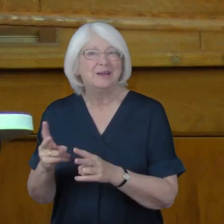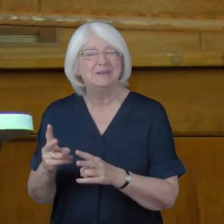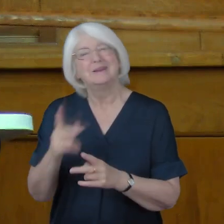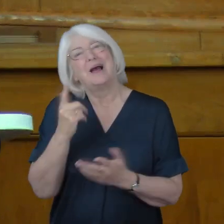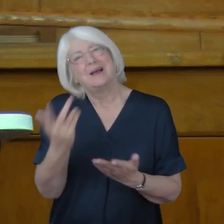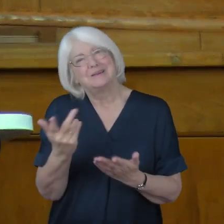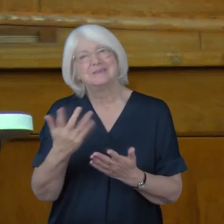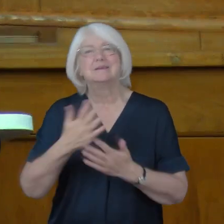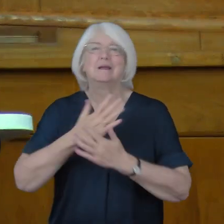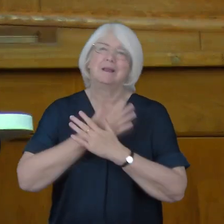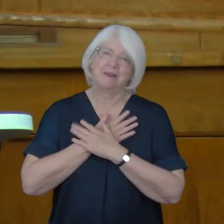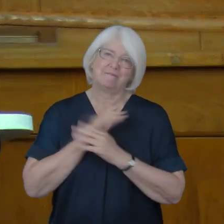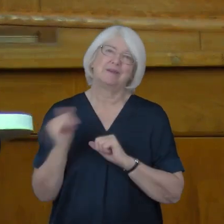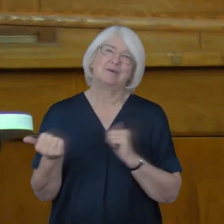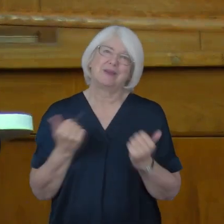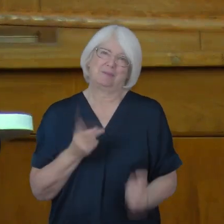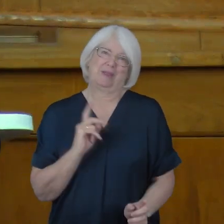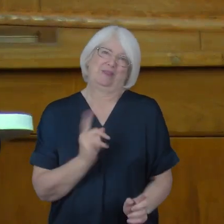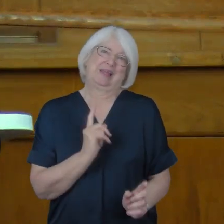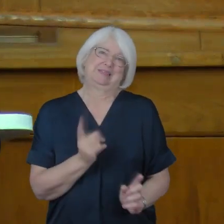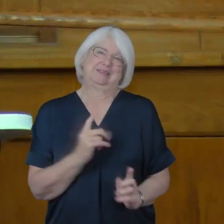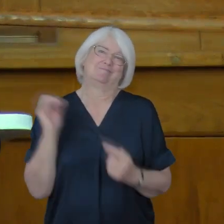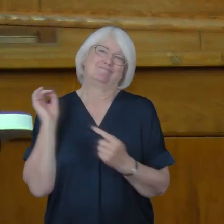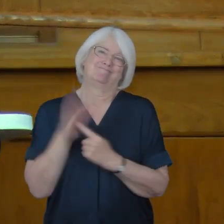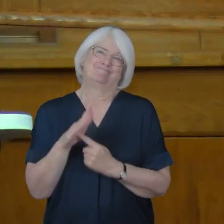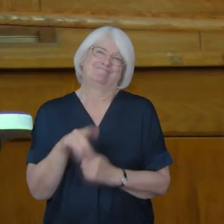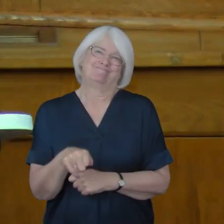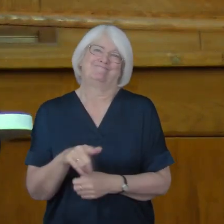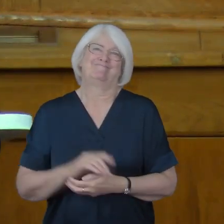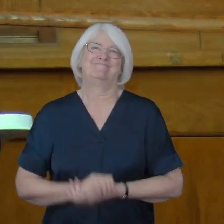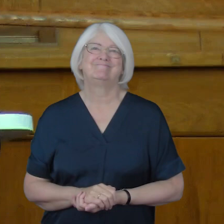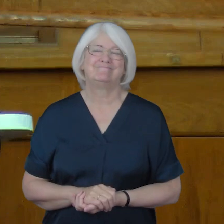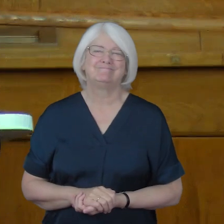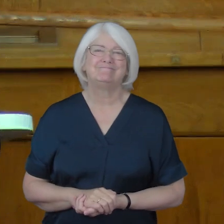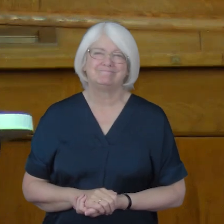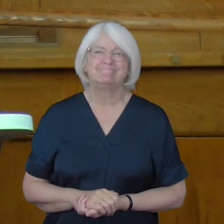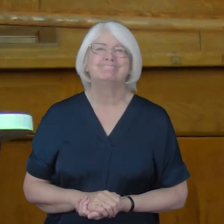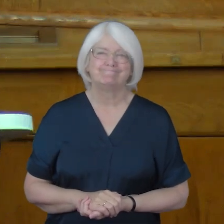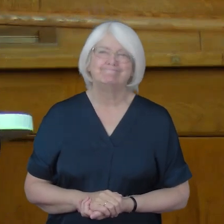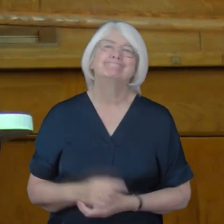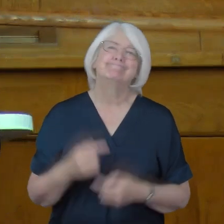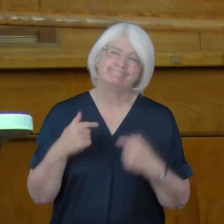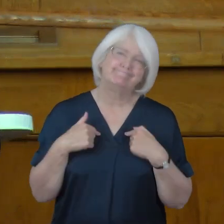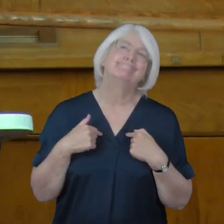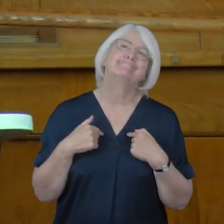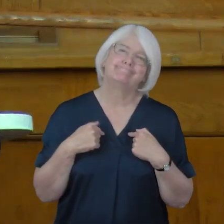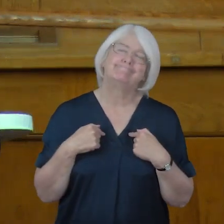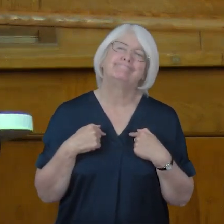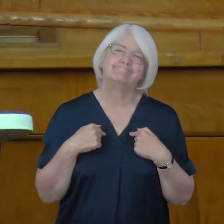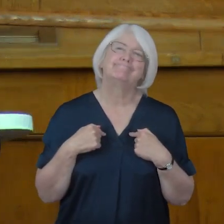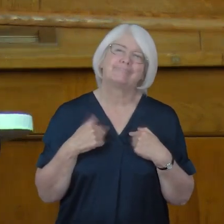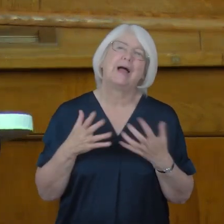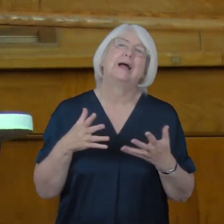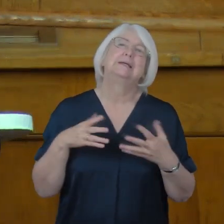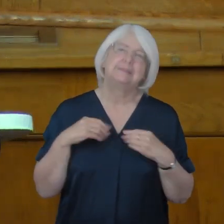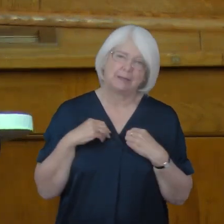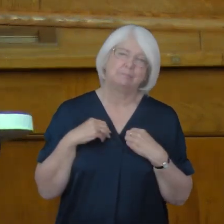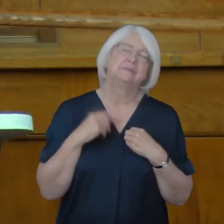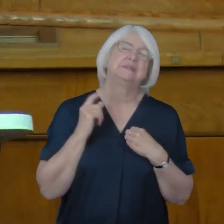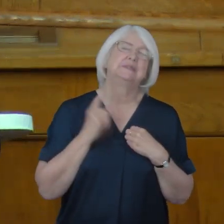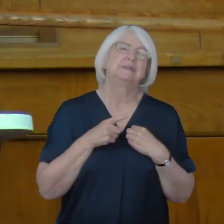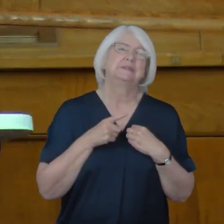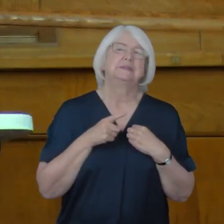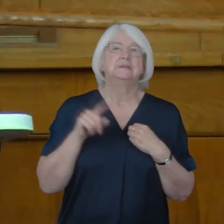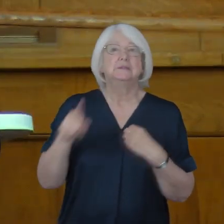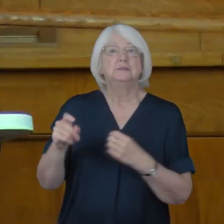is, after all, what it's all about. And I reluctantly acknowledge that although there